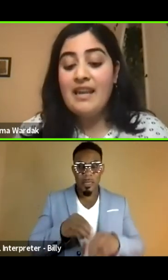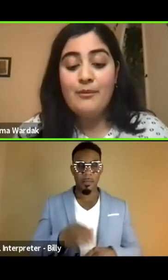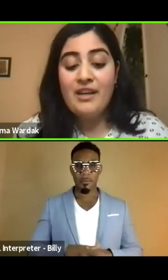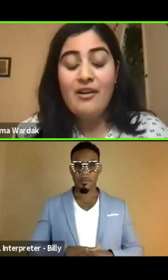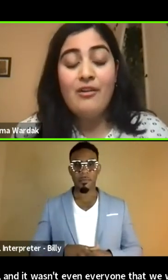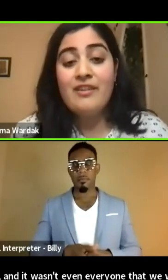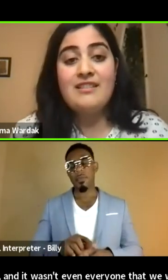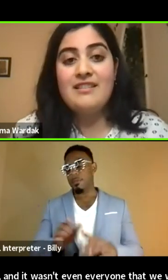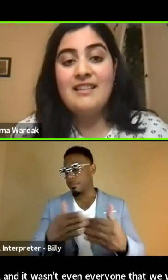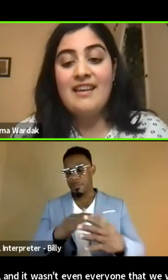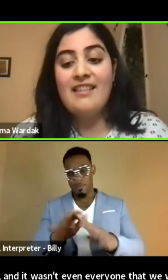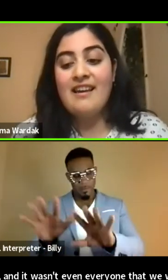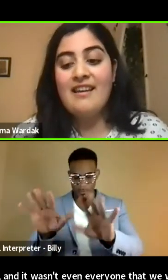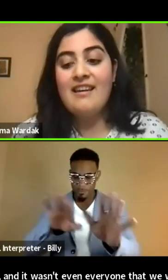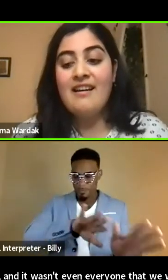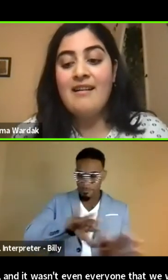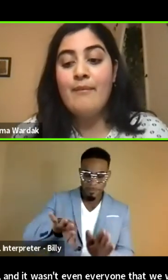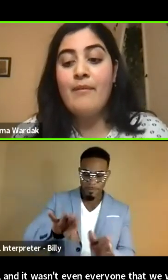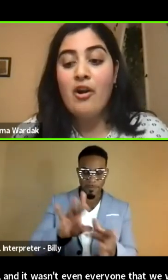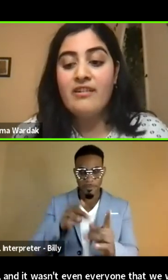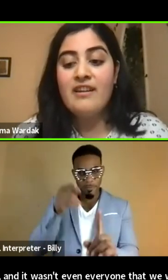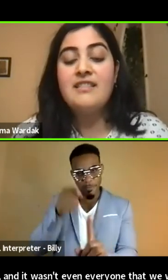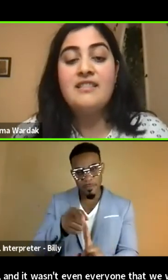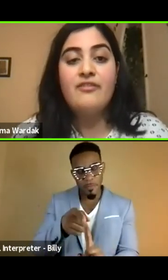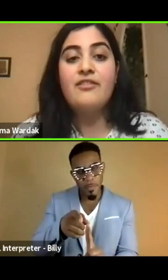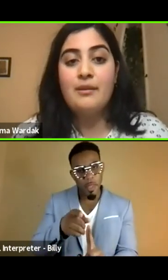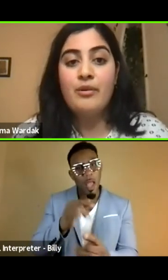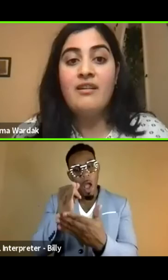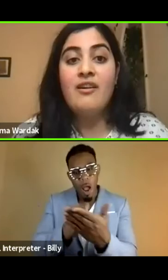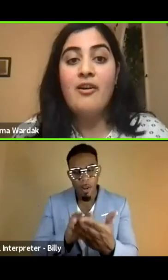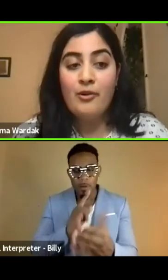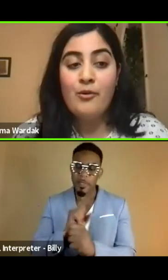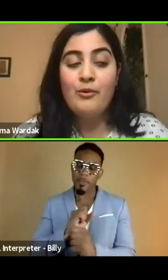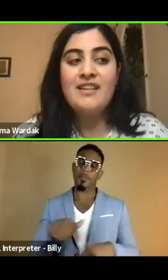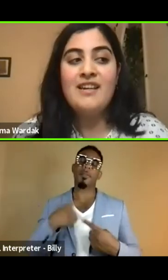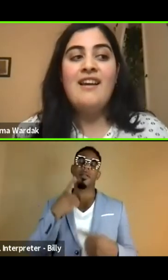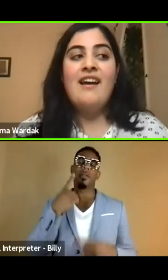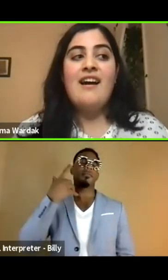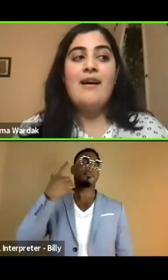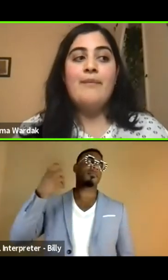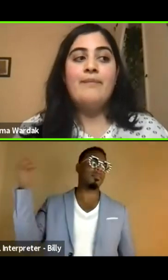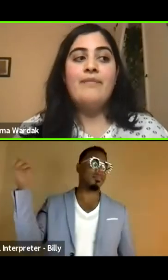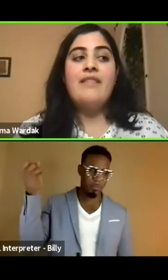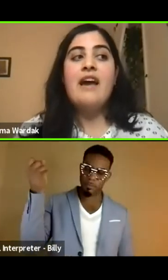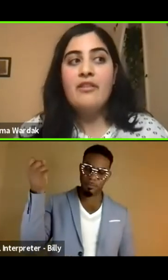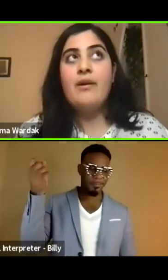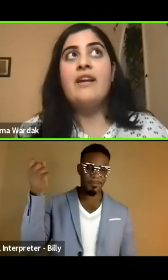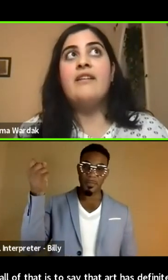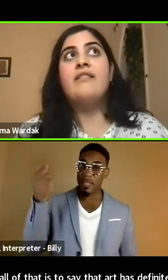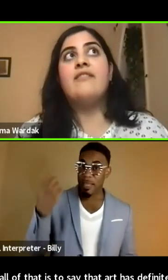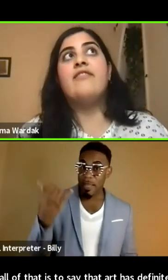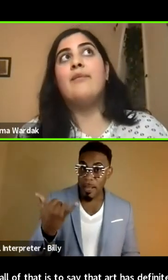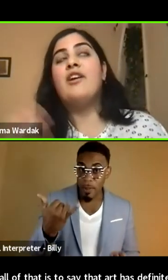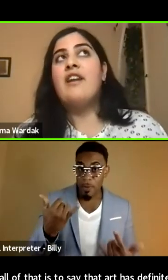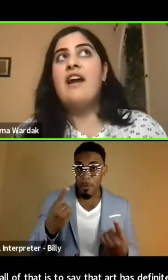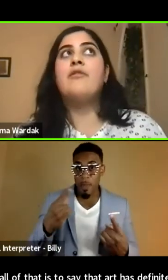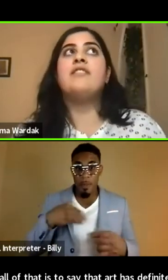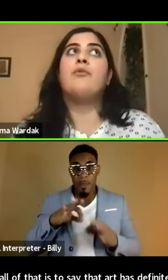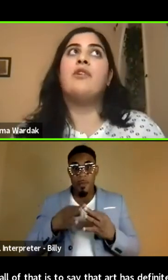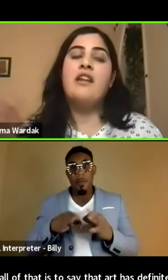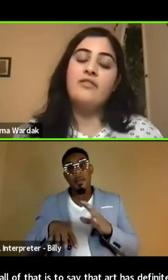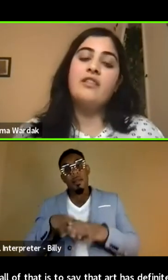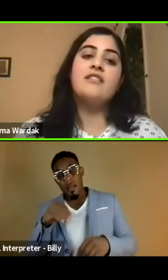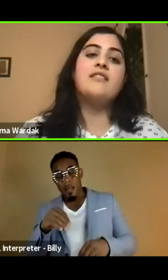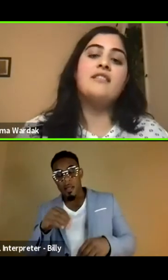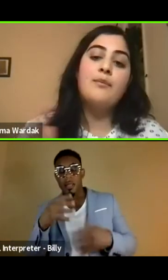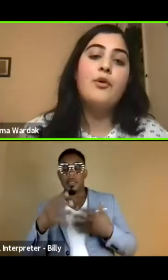but anyway, all of that is to say that, um, art has definitely been on hold. Um, now that my family got out